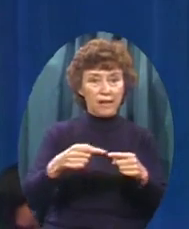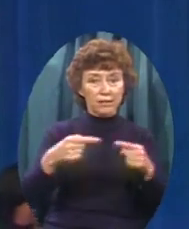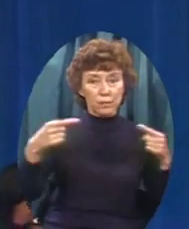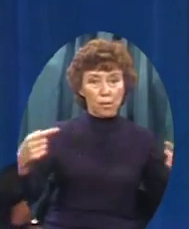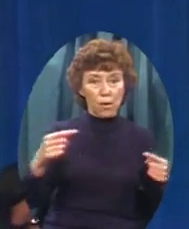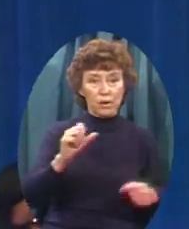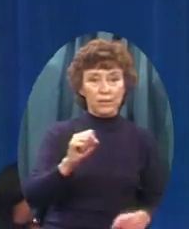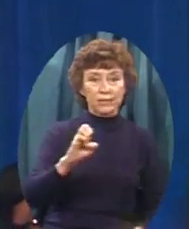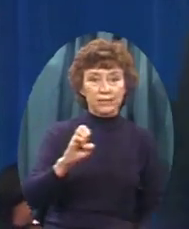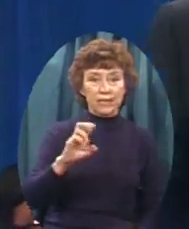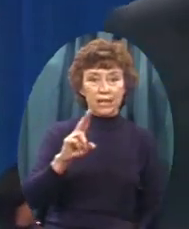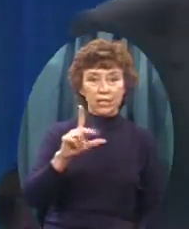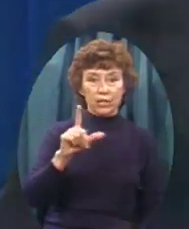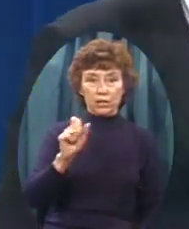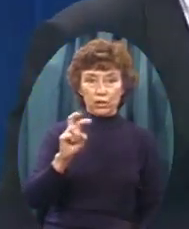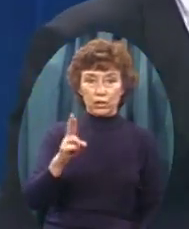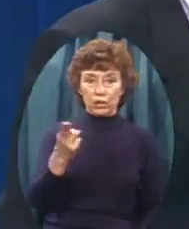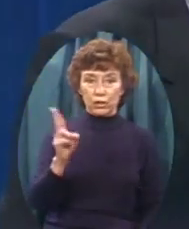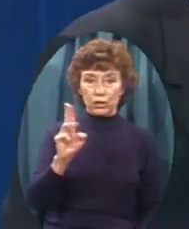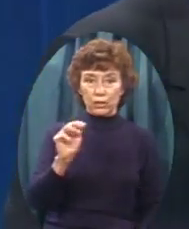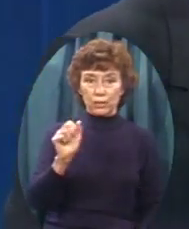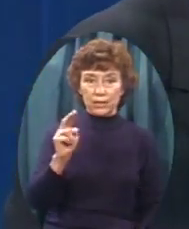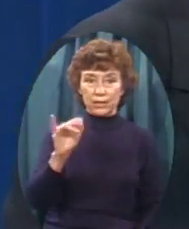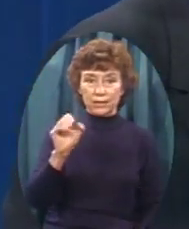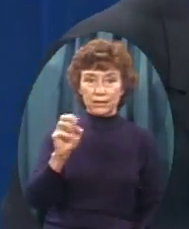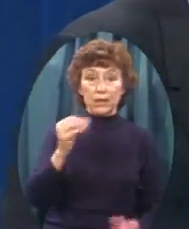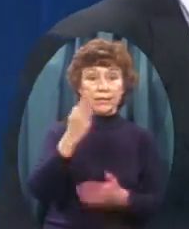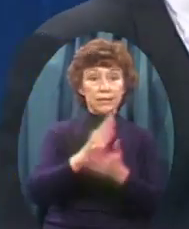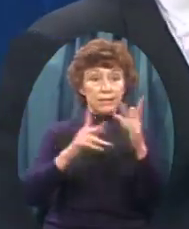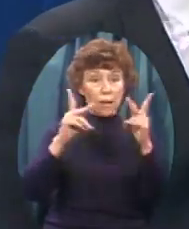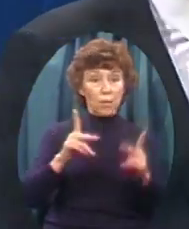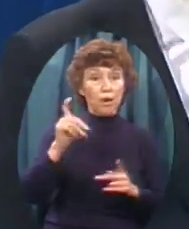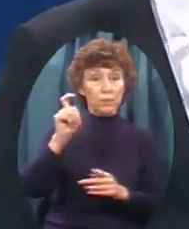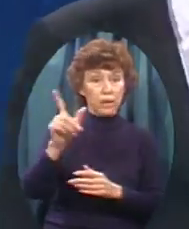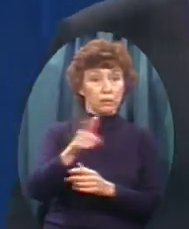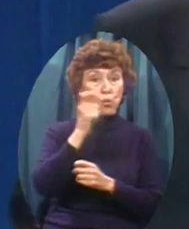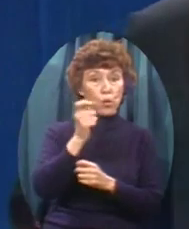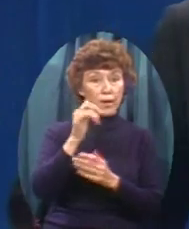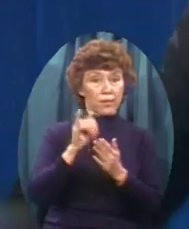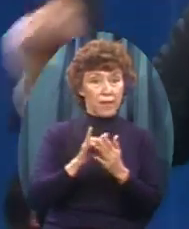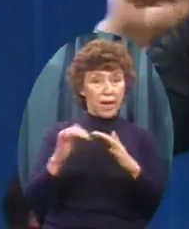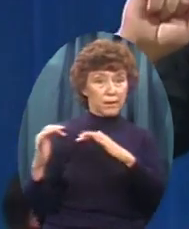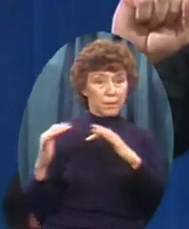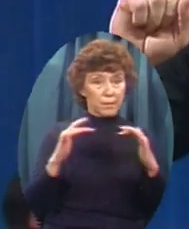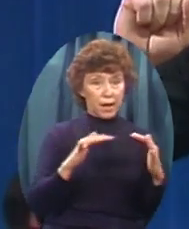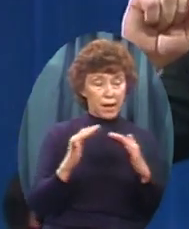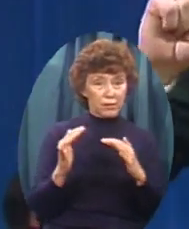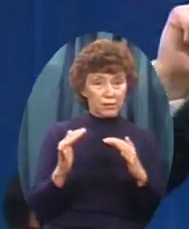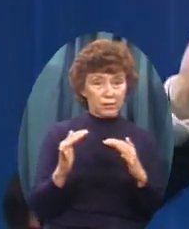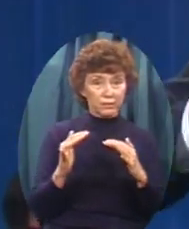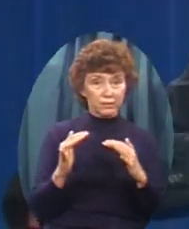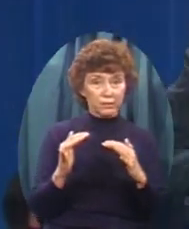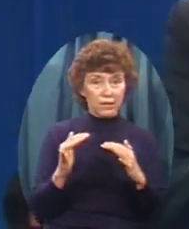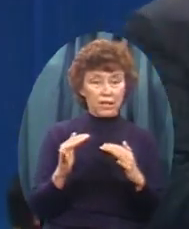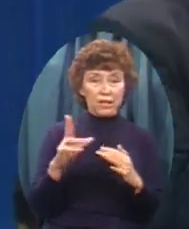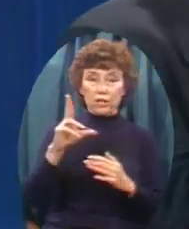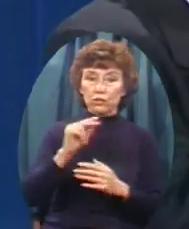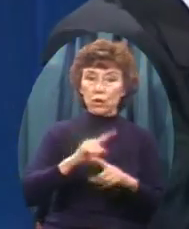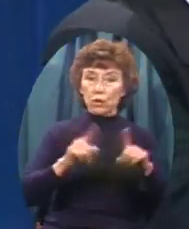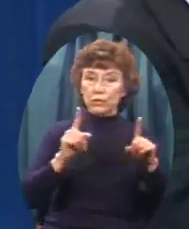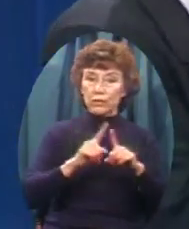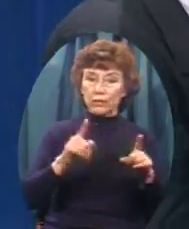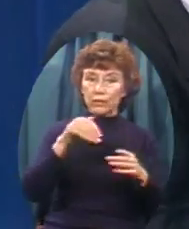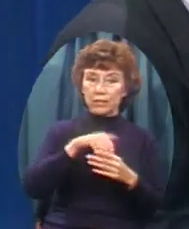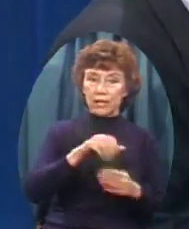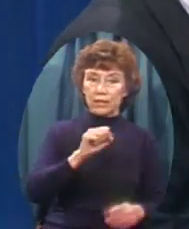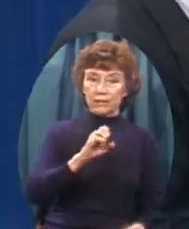humanism Someone must win That battle In every sector Of society There's no difference Between the secular And the